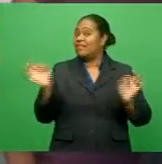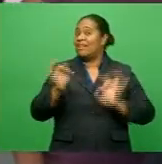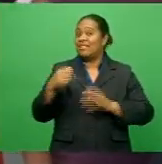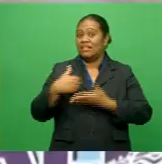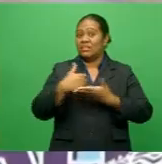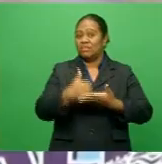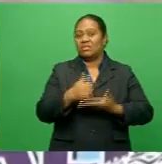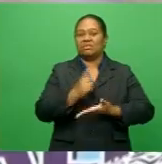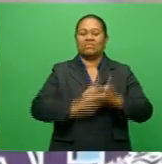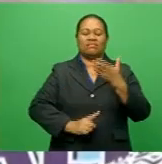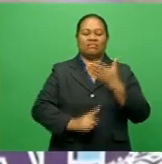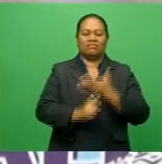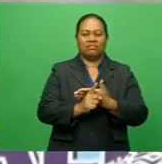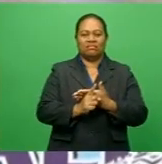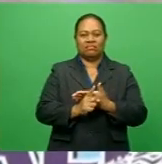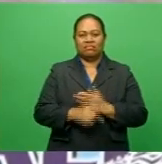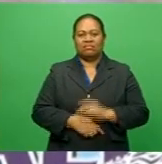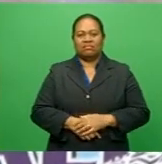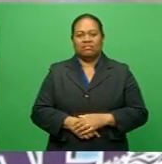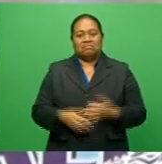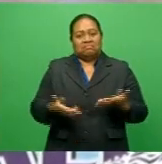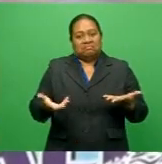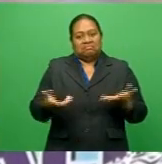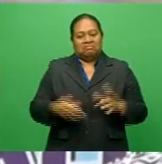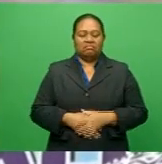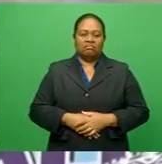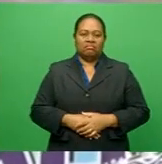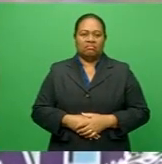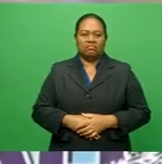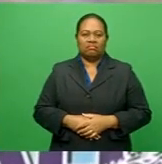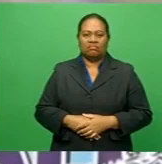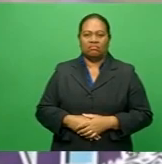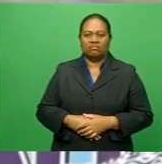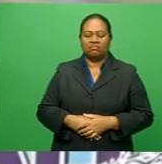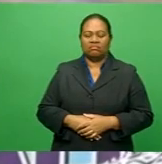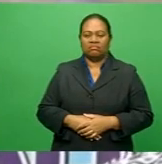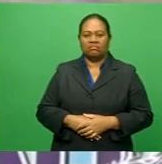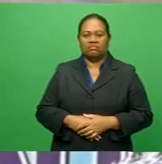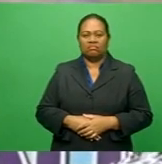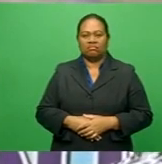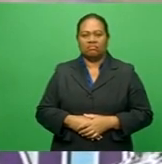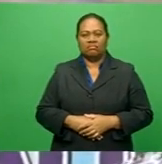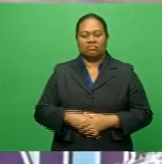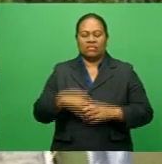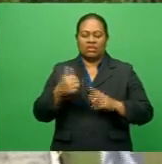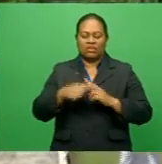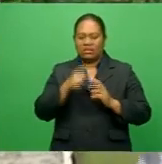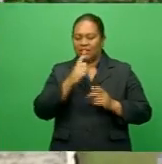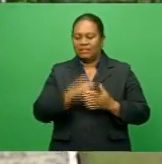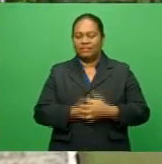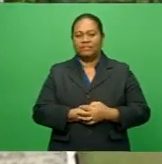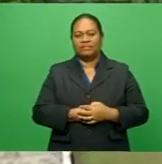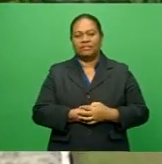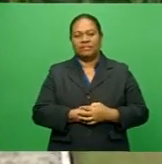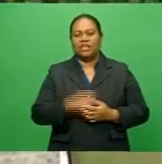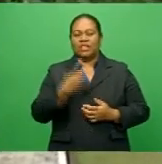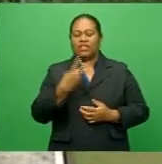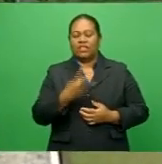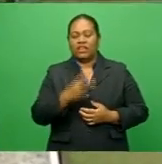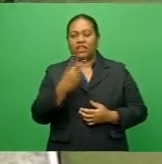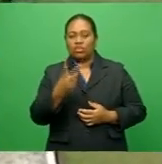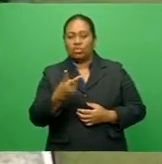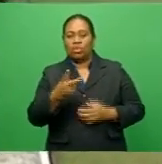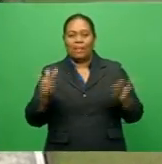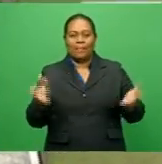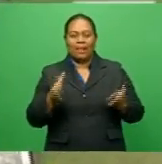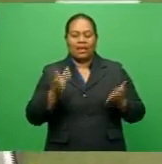Sports like bowls, which is a minor sport, public and host this kind of event. Around 32 players will